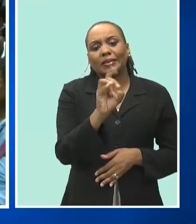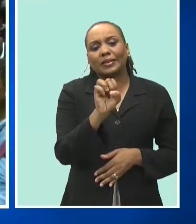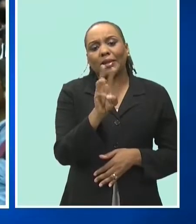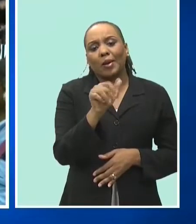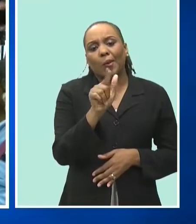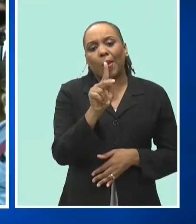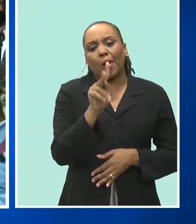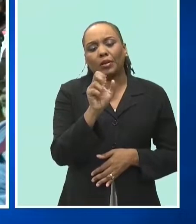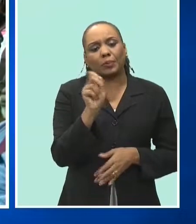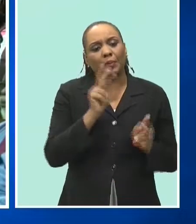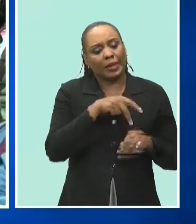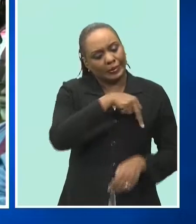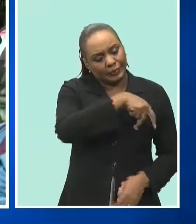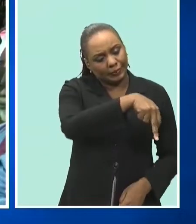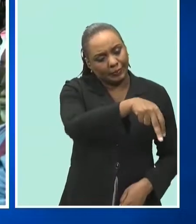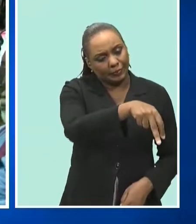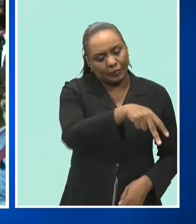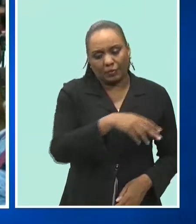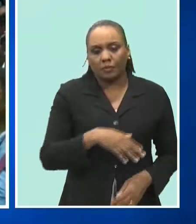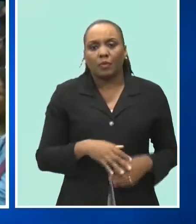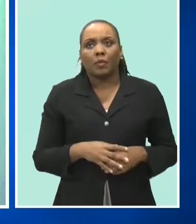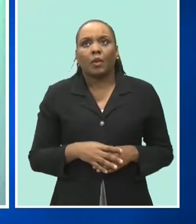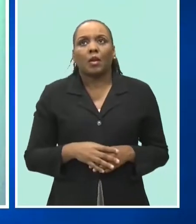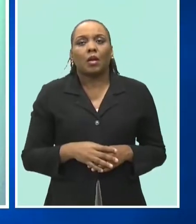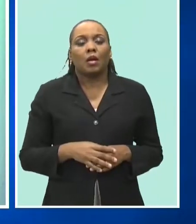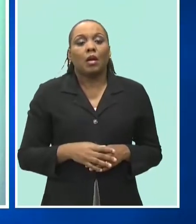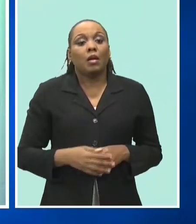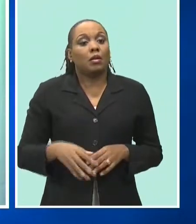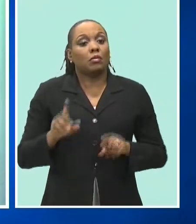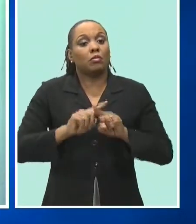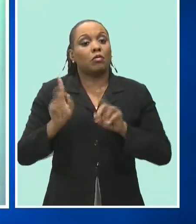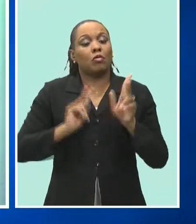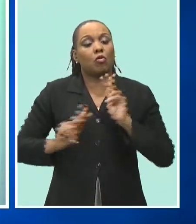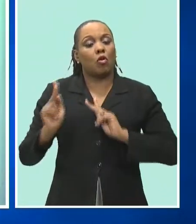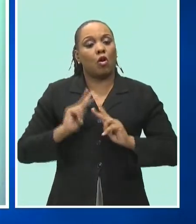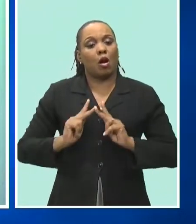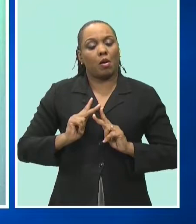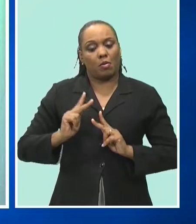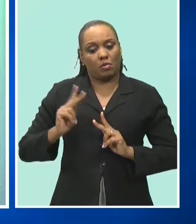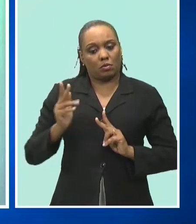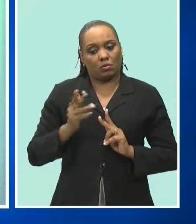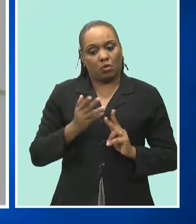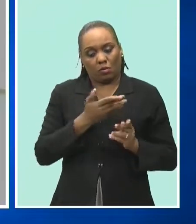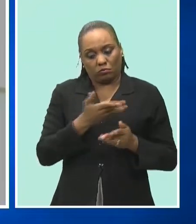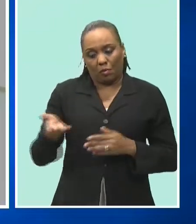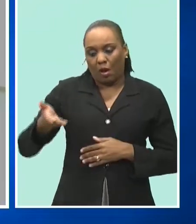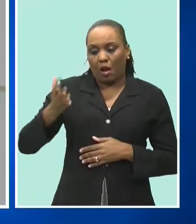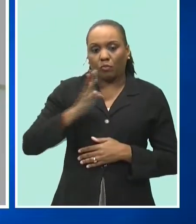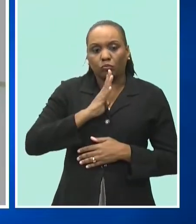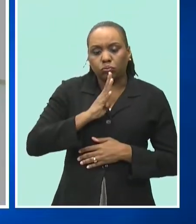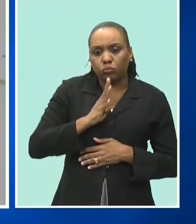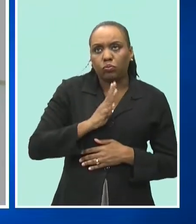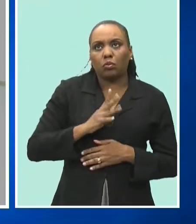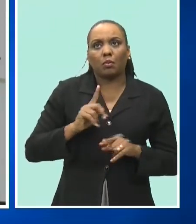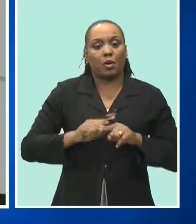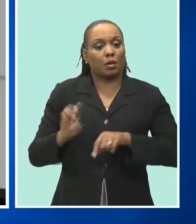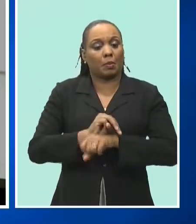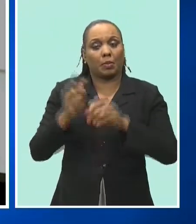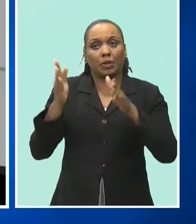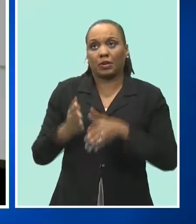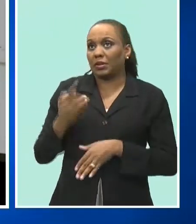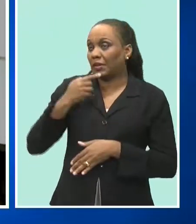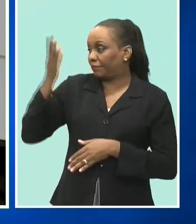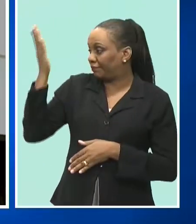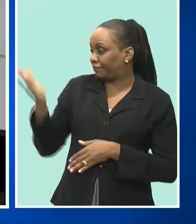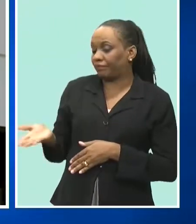in response to a question from moderator jamila burgess st peter mp colin jordan agrees that there is scope for the buildings which